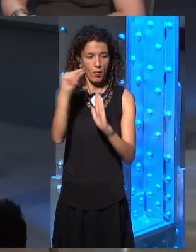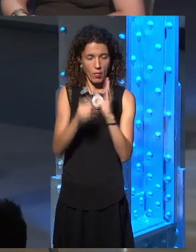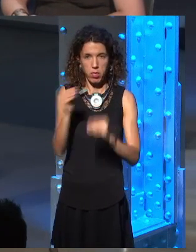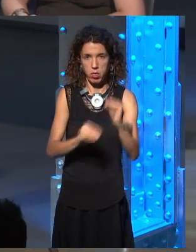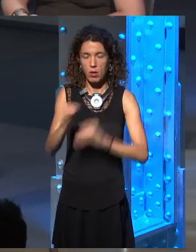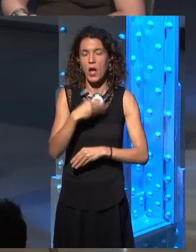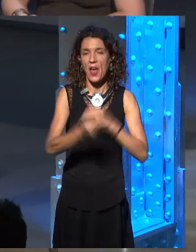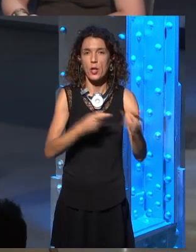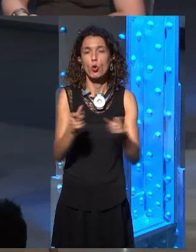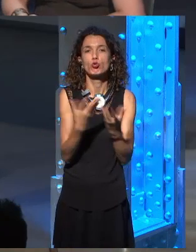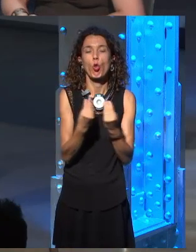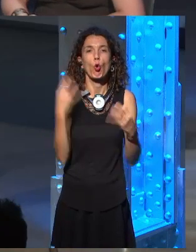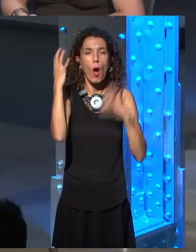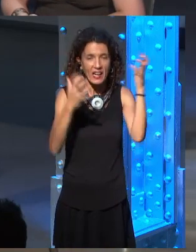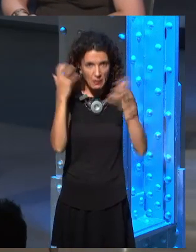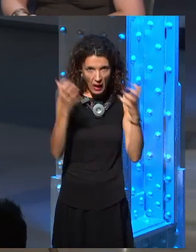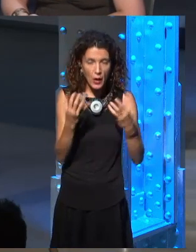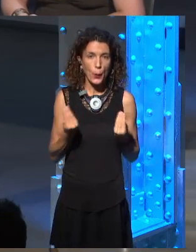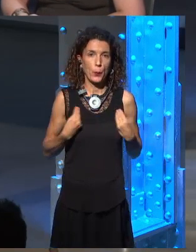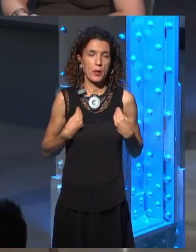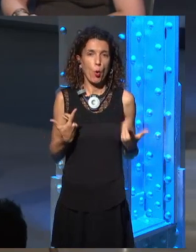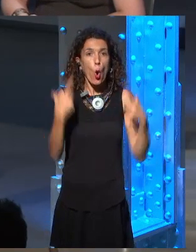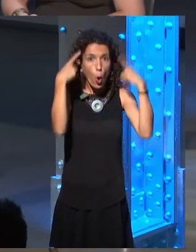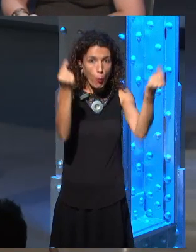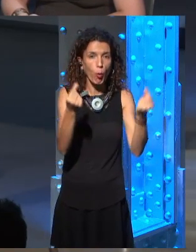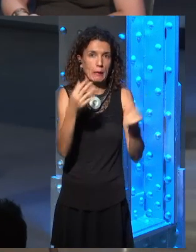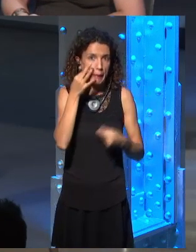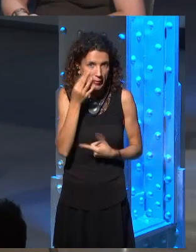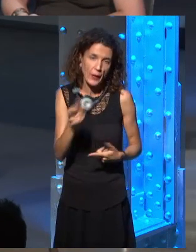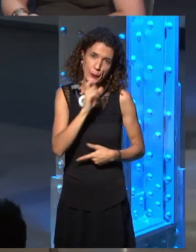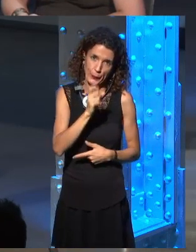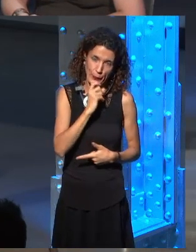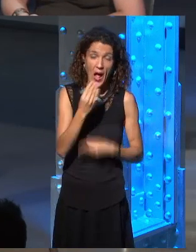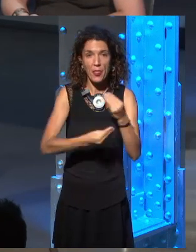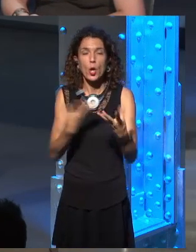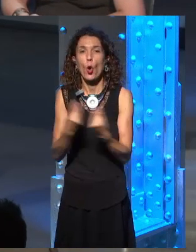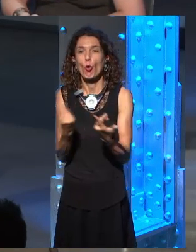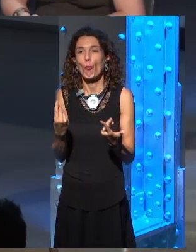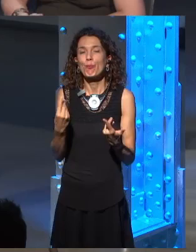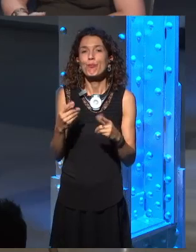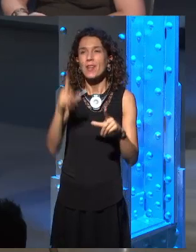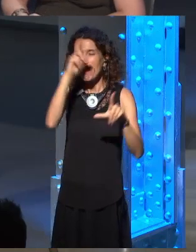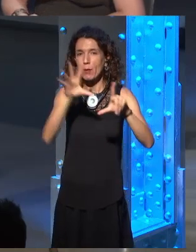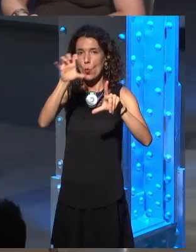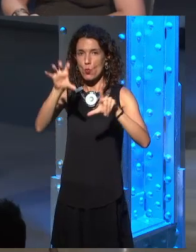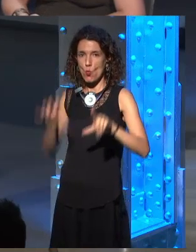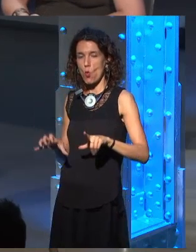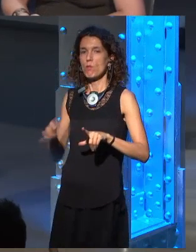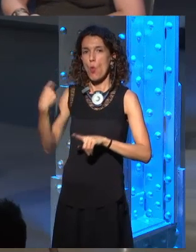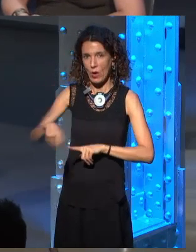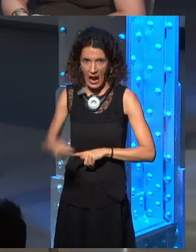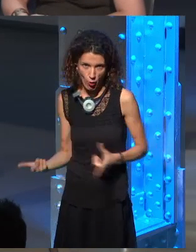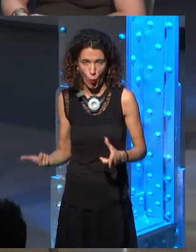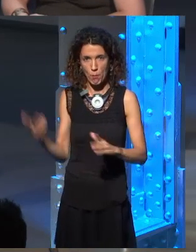obviously, I think the dragons are eating the CG budget. So there isn't anything left for the poor wolves. So,